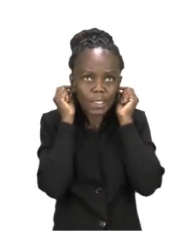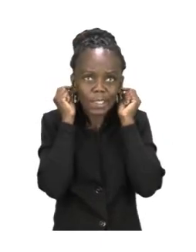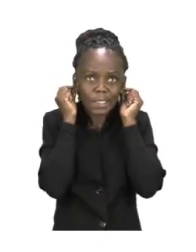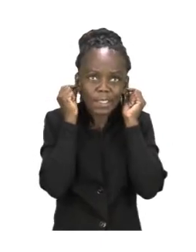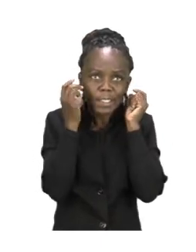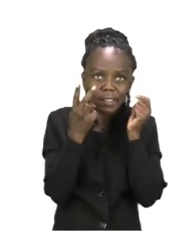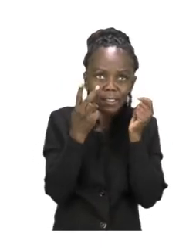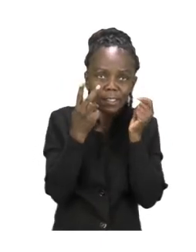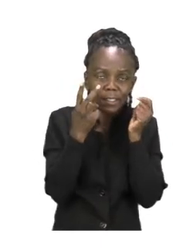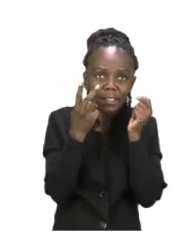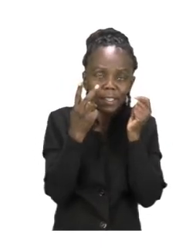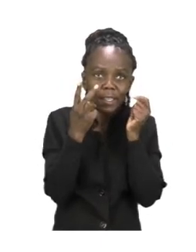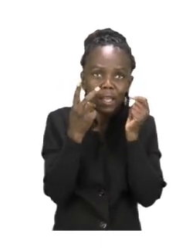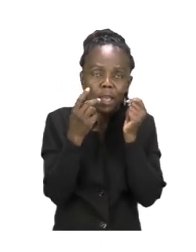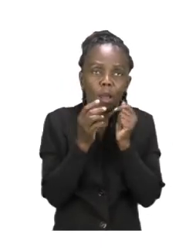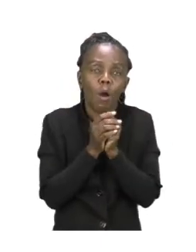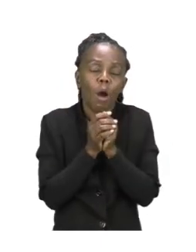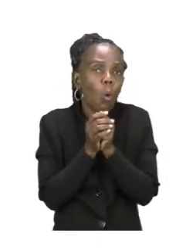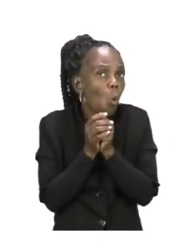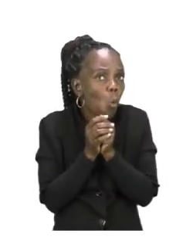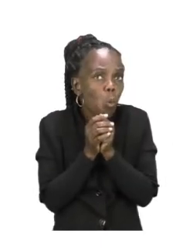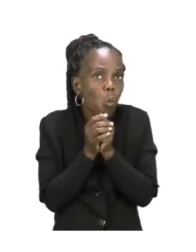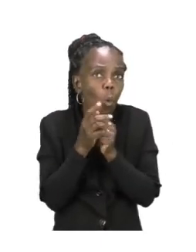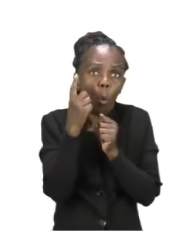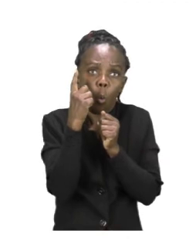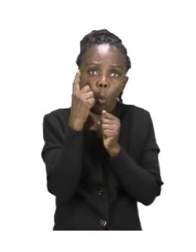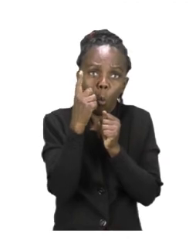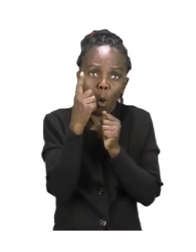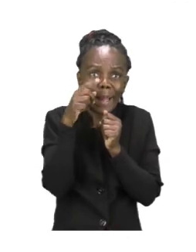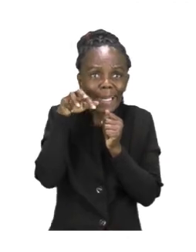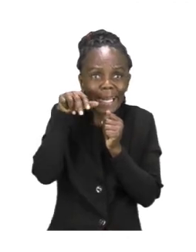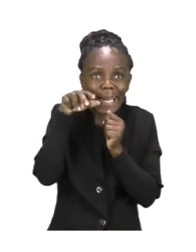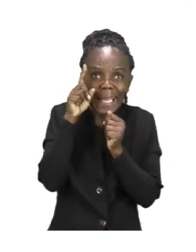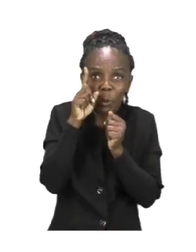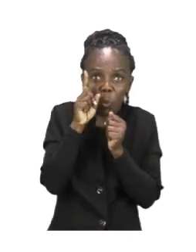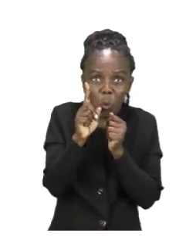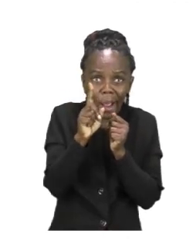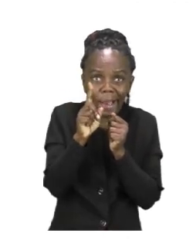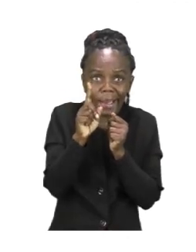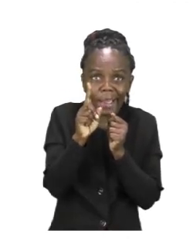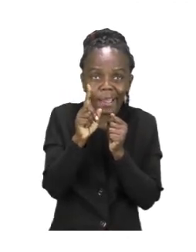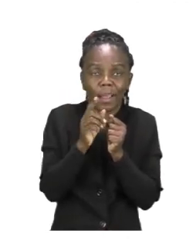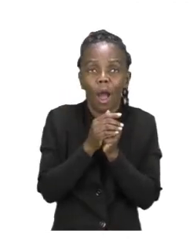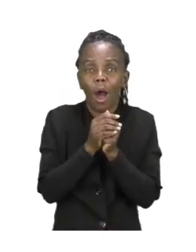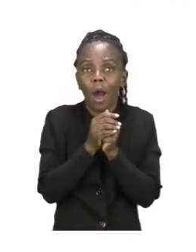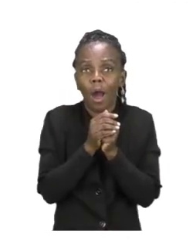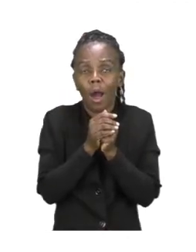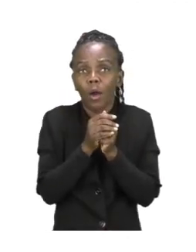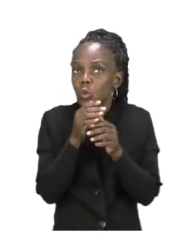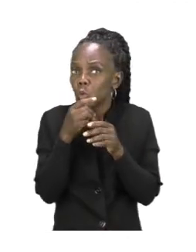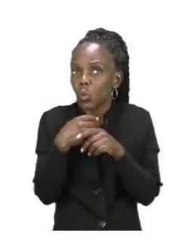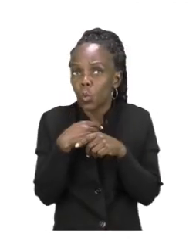she has one leg. So it is our job to